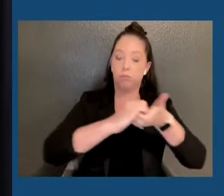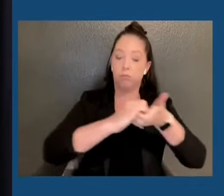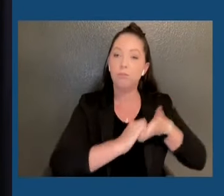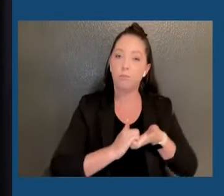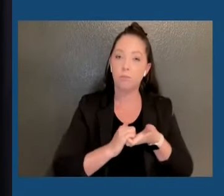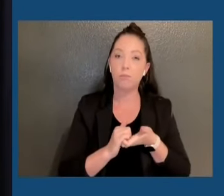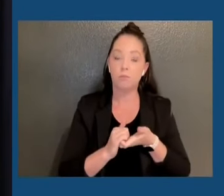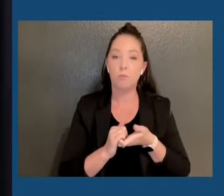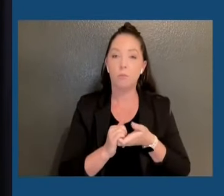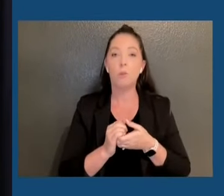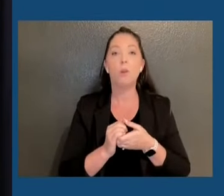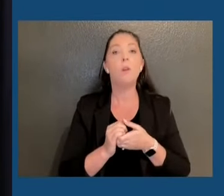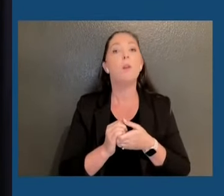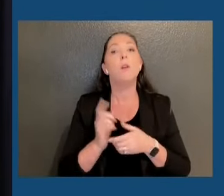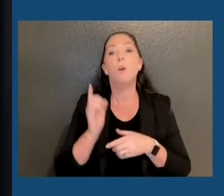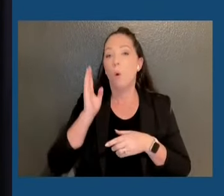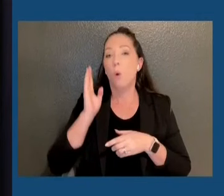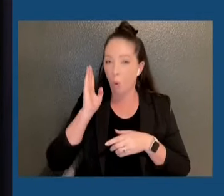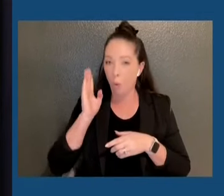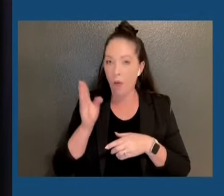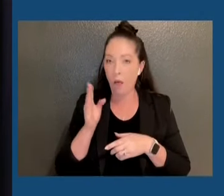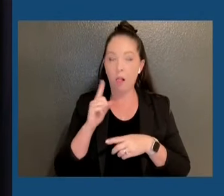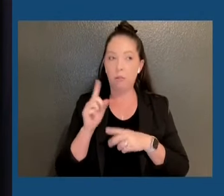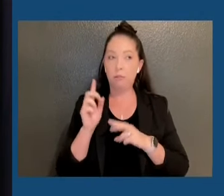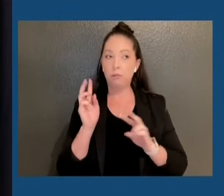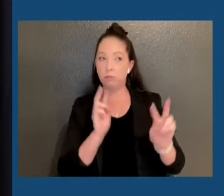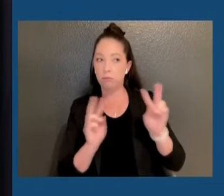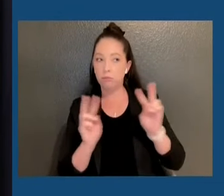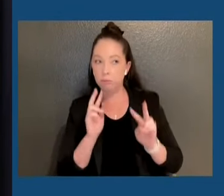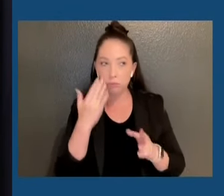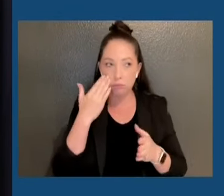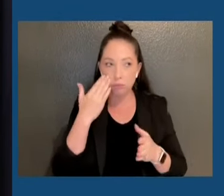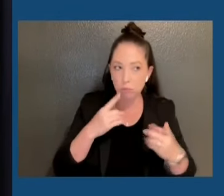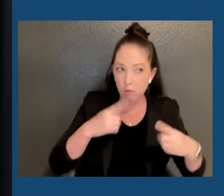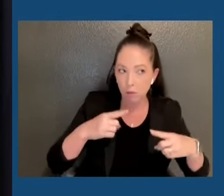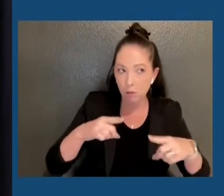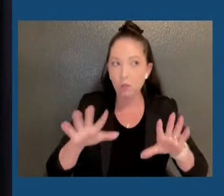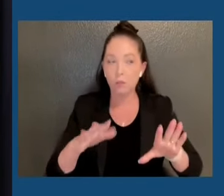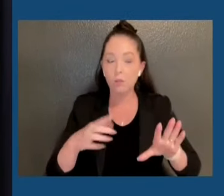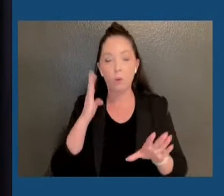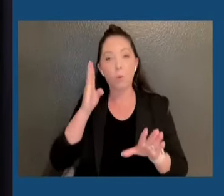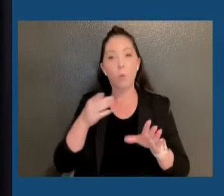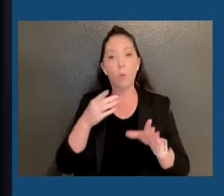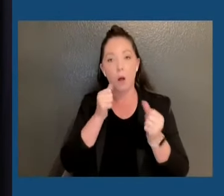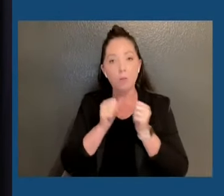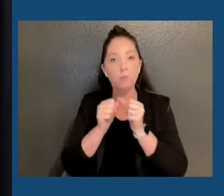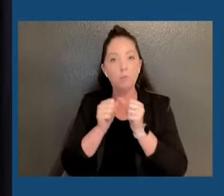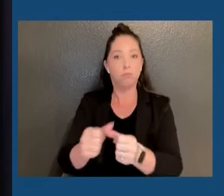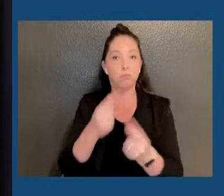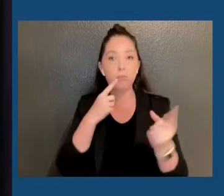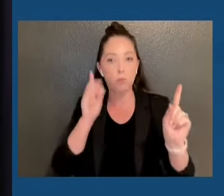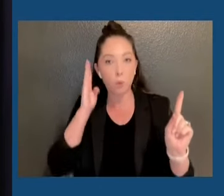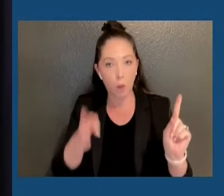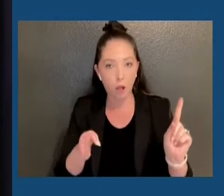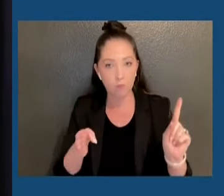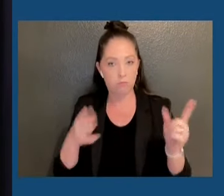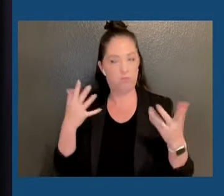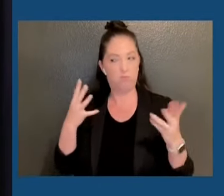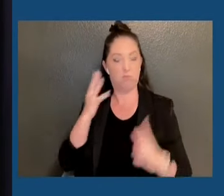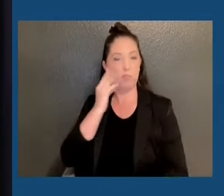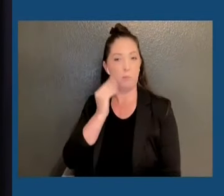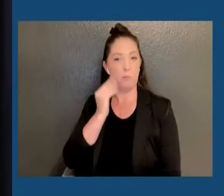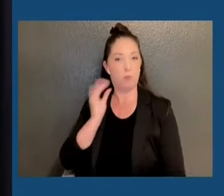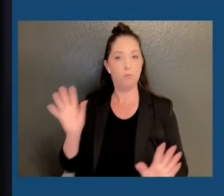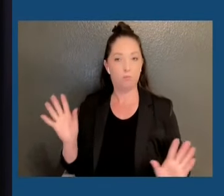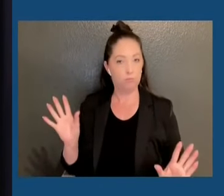get through the uncertainty of a new administration in Washington. Because I said, we've done this before. We've been to this.